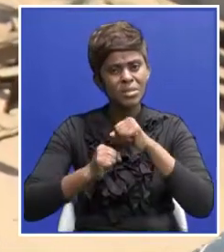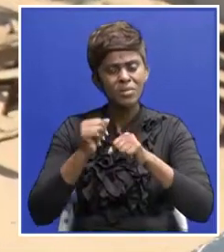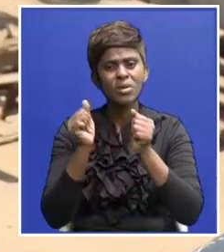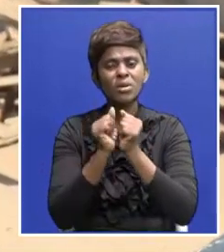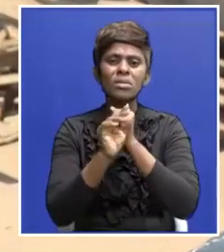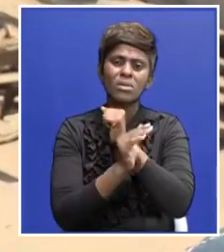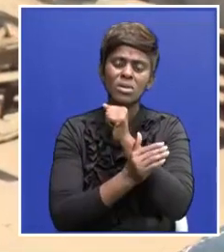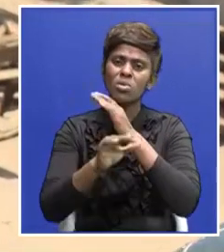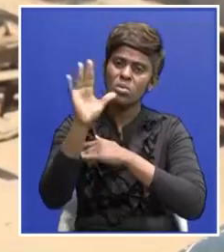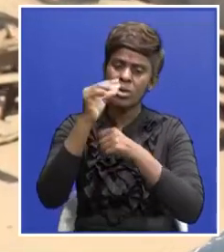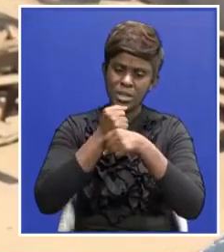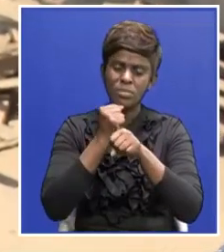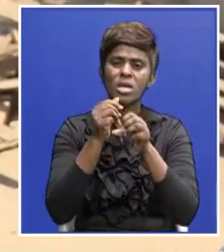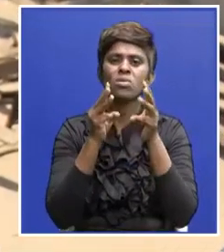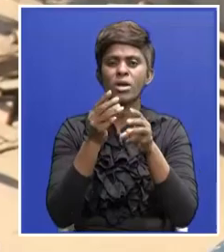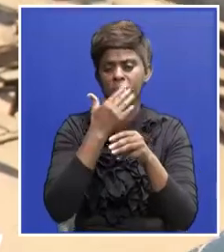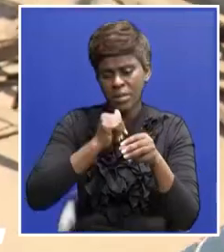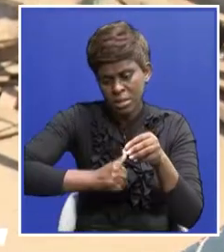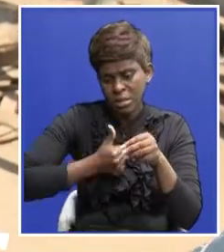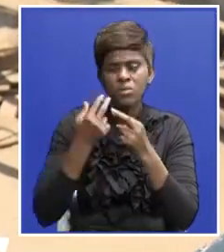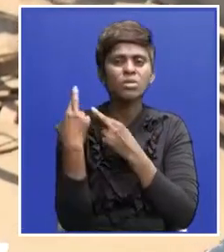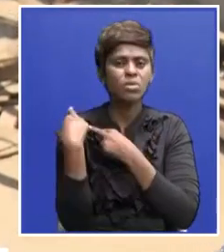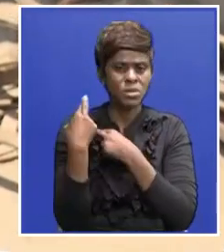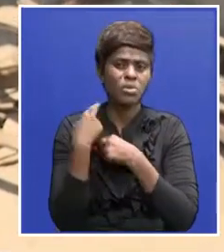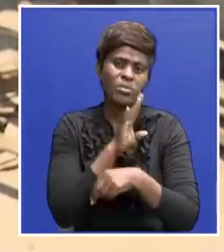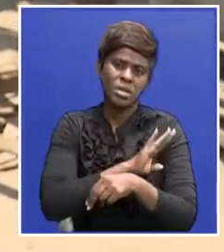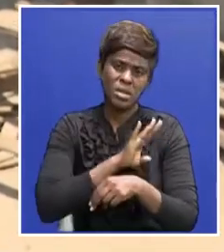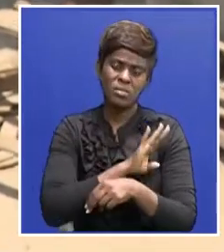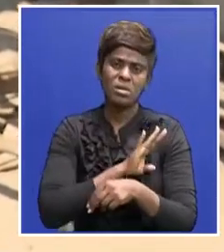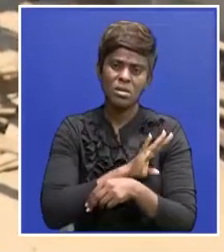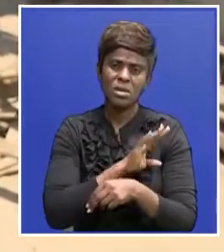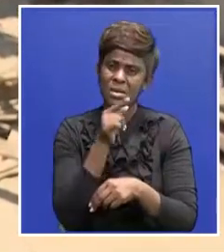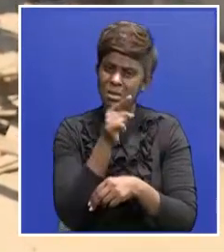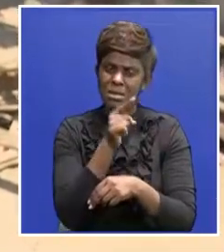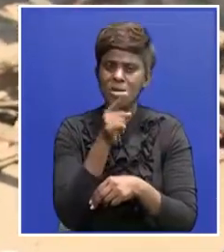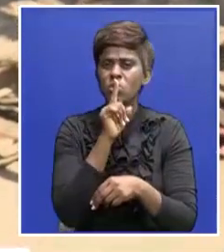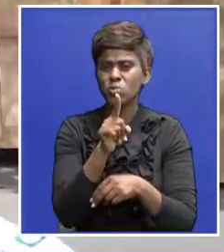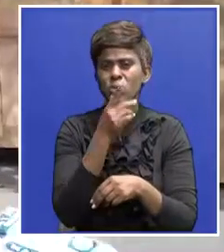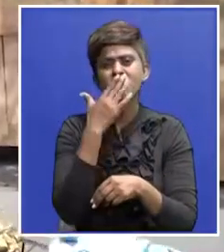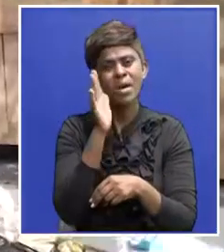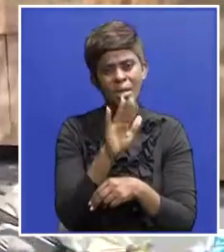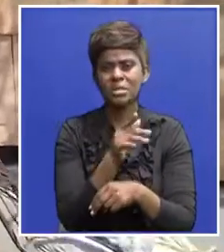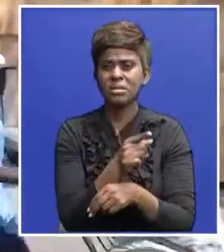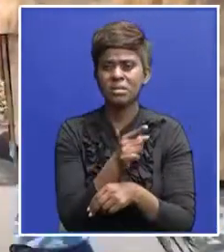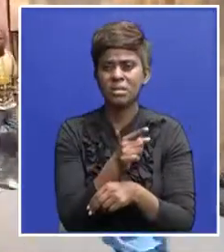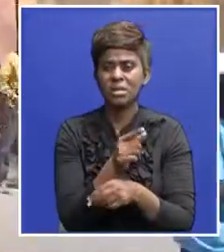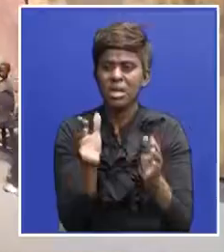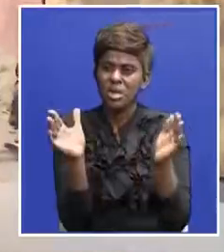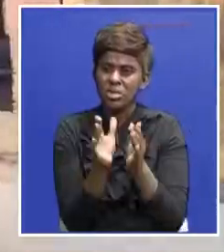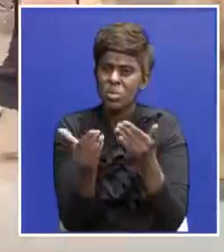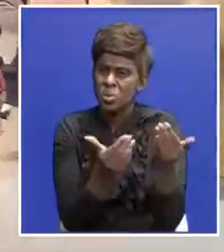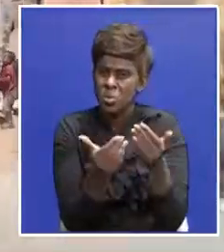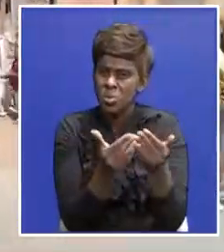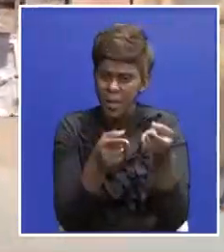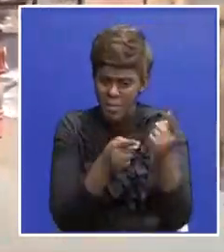we need to be more responsible for our actions this is really sad the fetus has